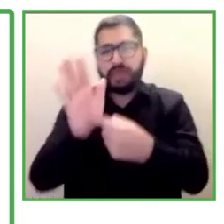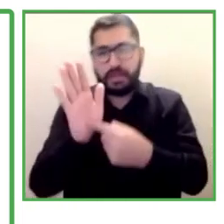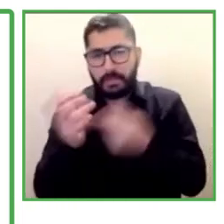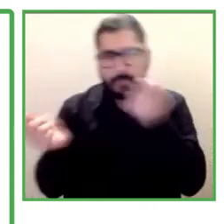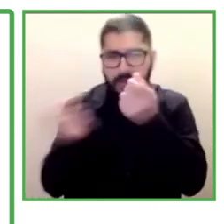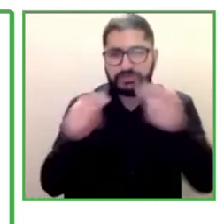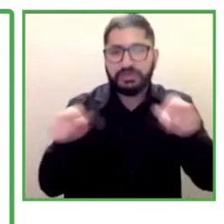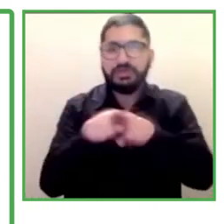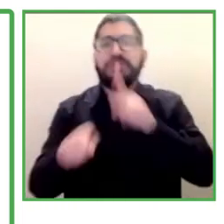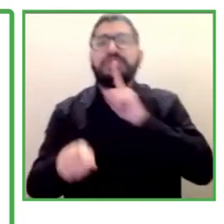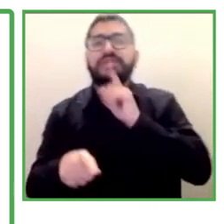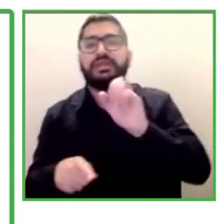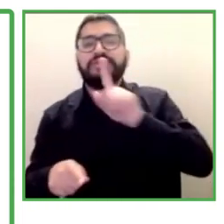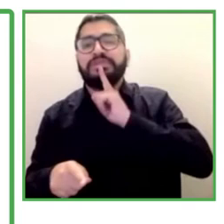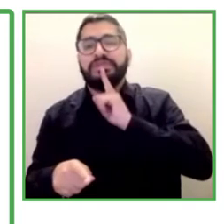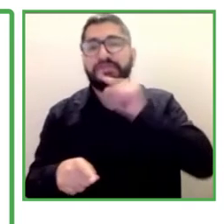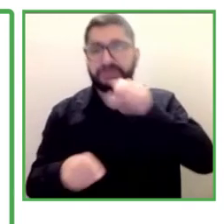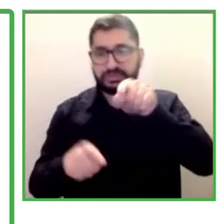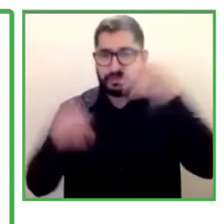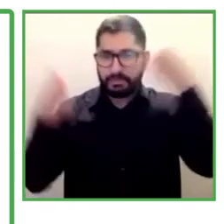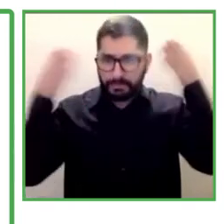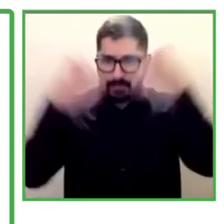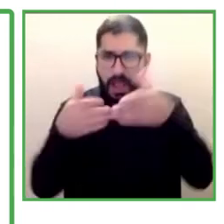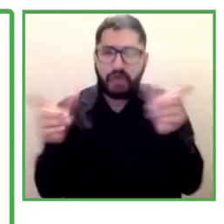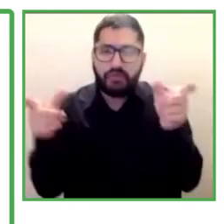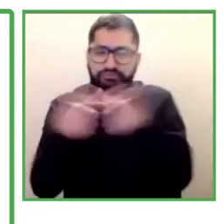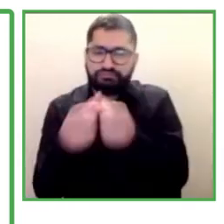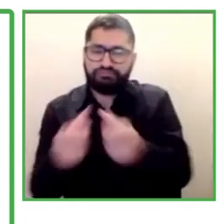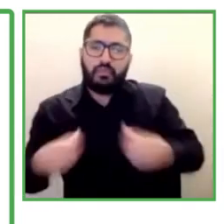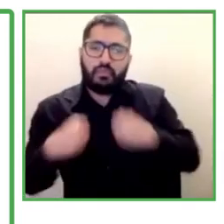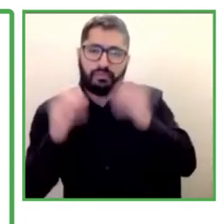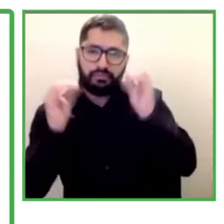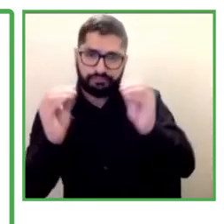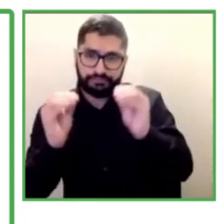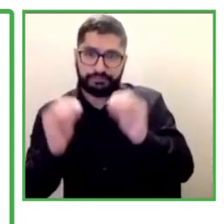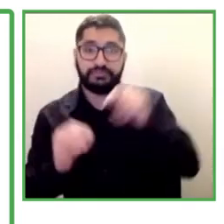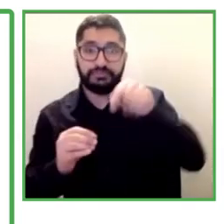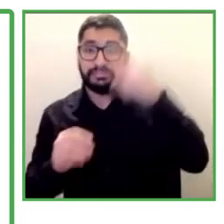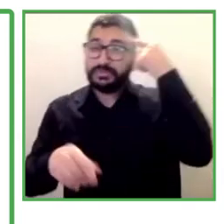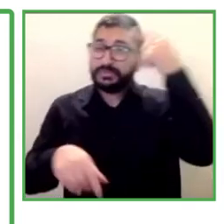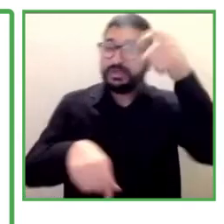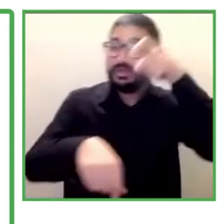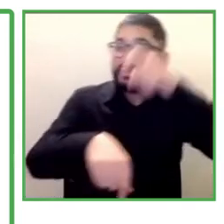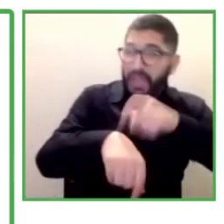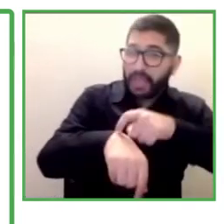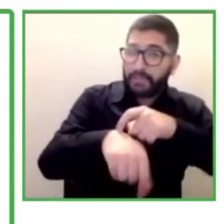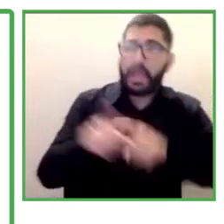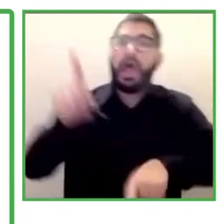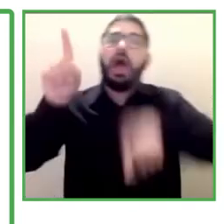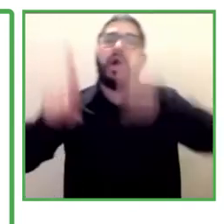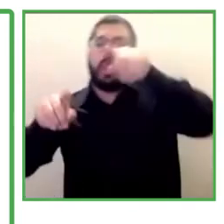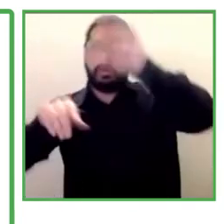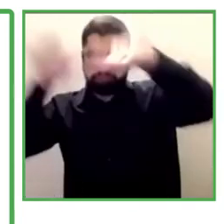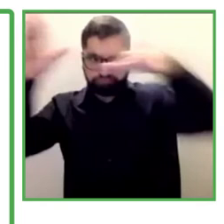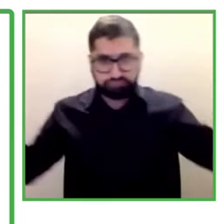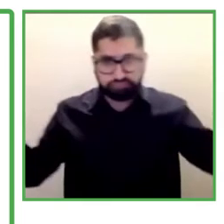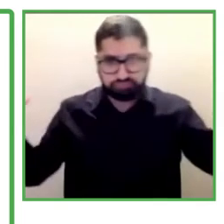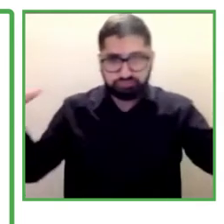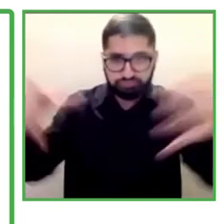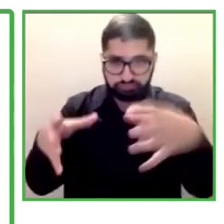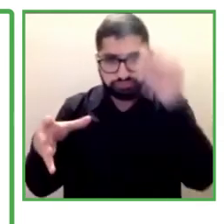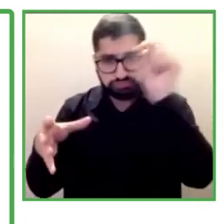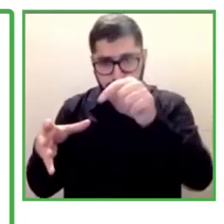of exam, it was more controllable. And if we take into account that some of these open calls